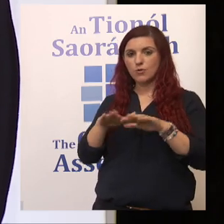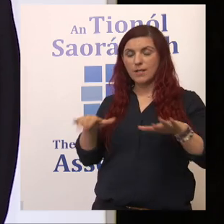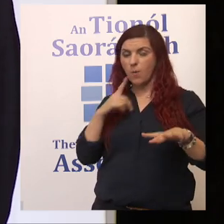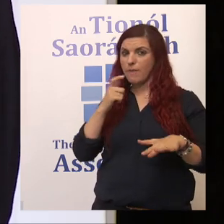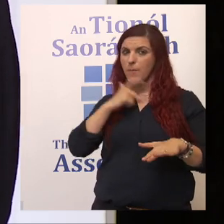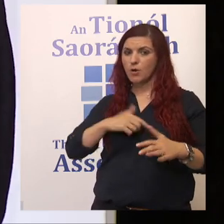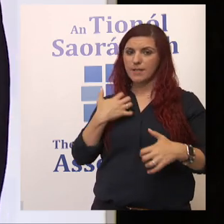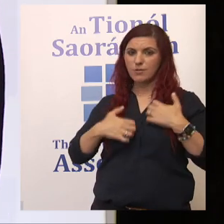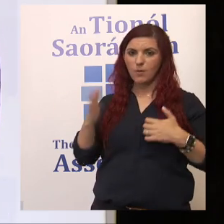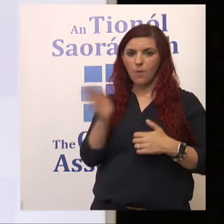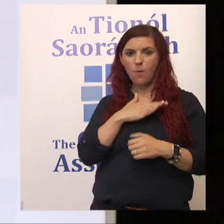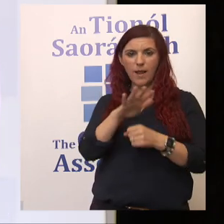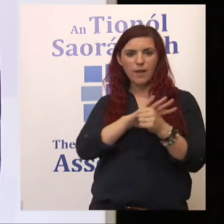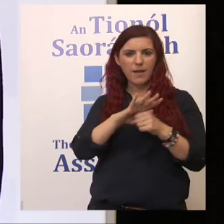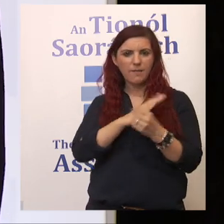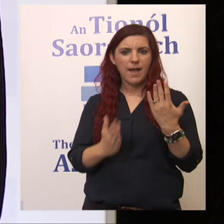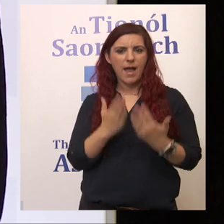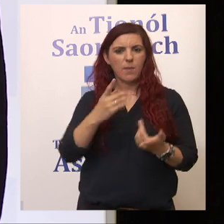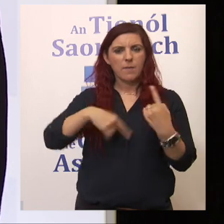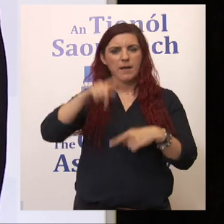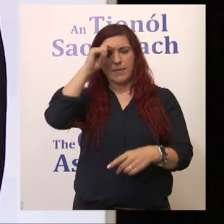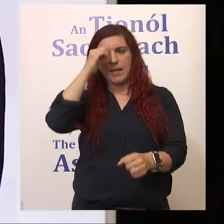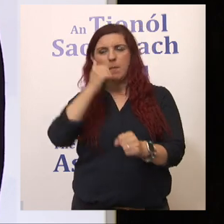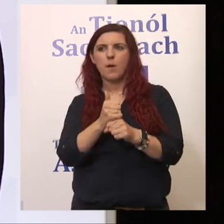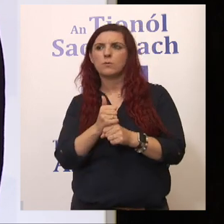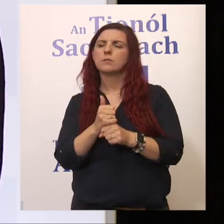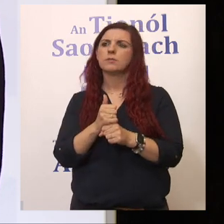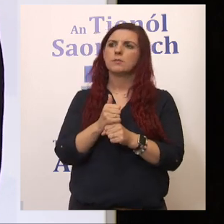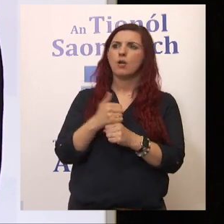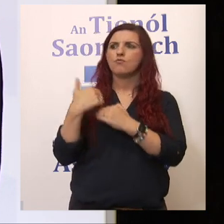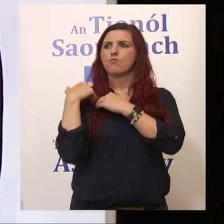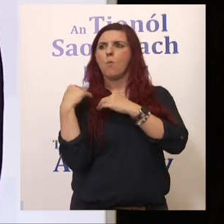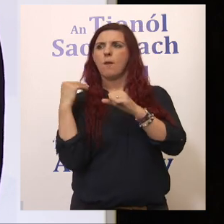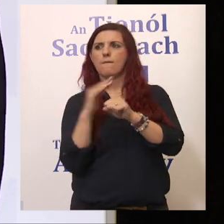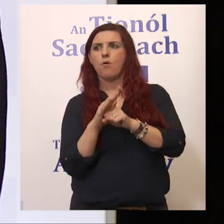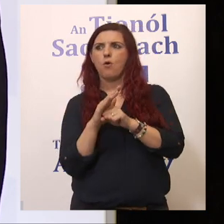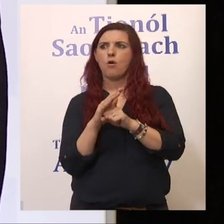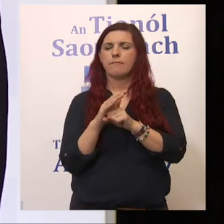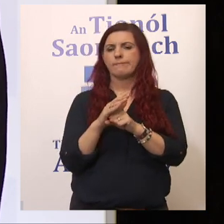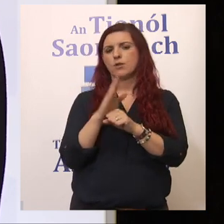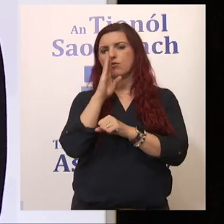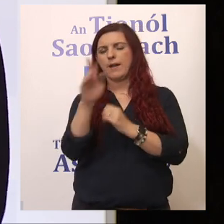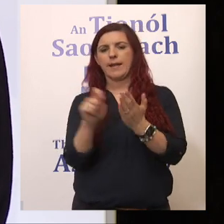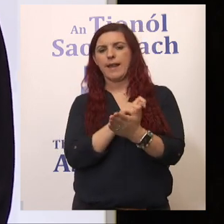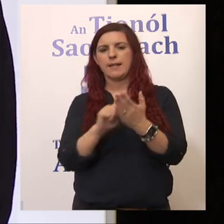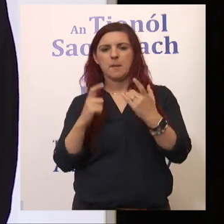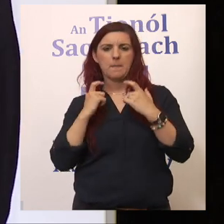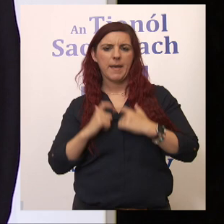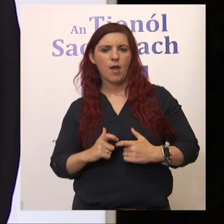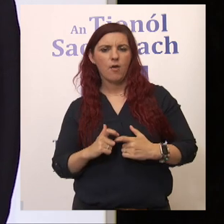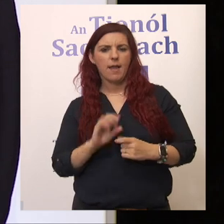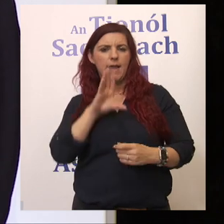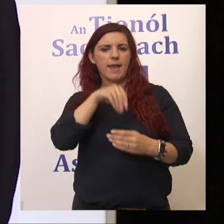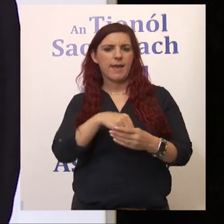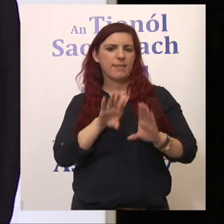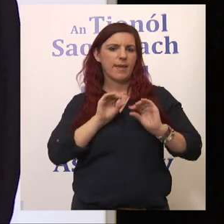area and the whole idea as to how we might think about a role for a municipality or a directly elected mayor within